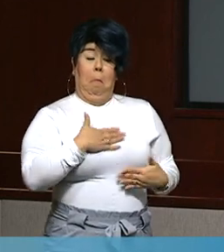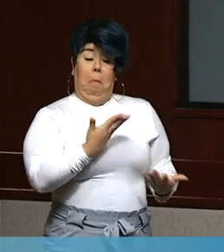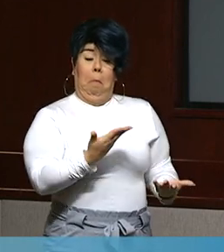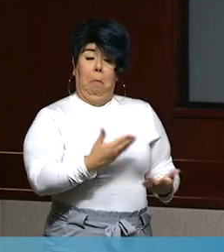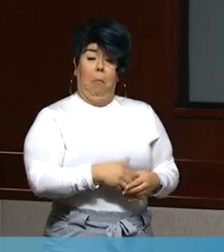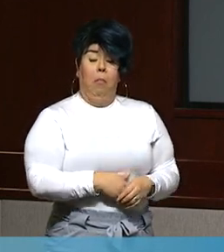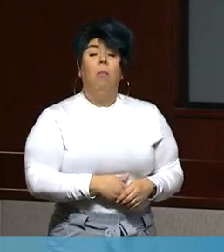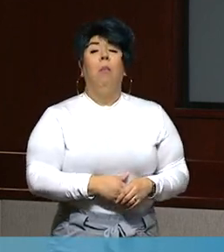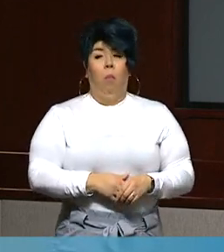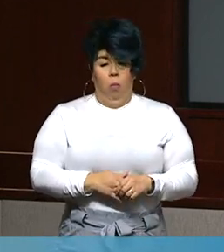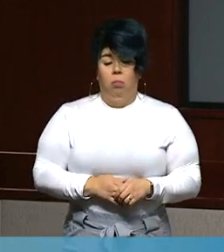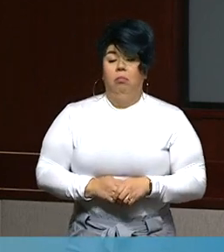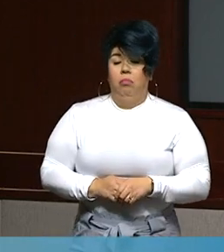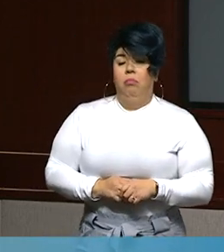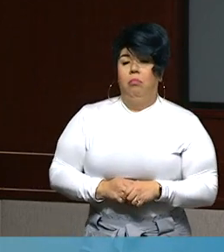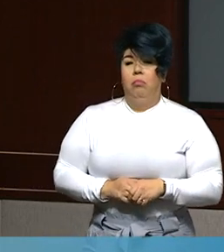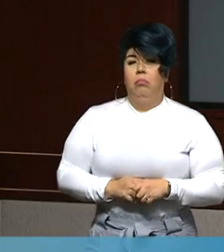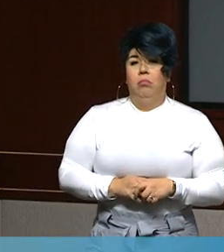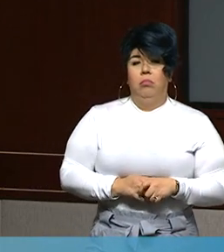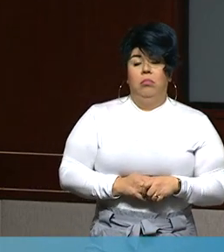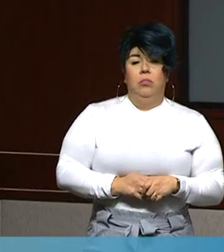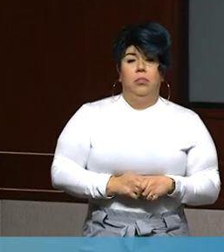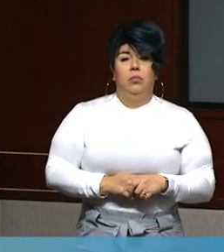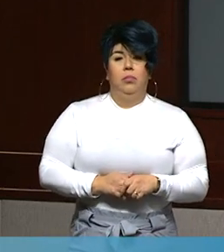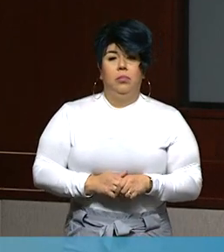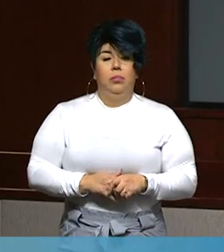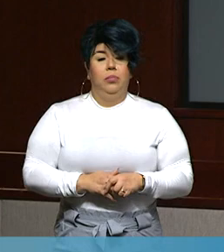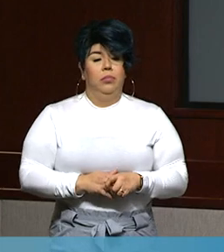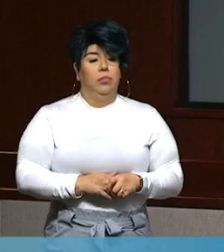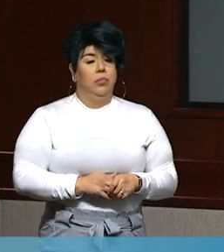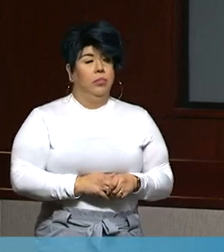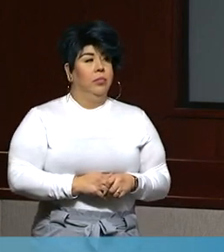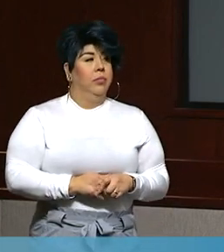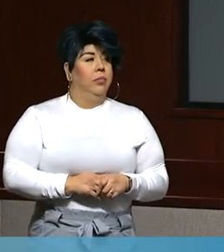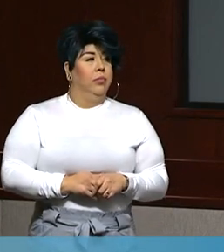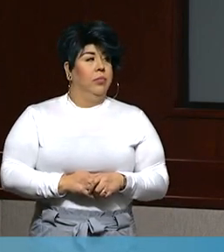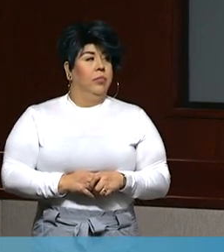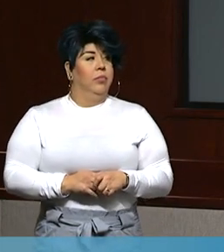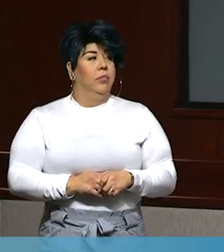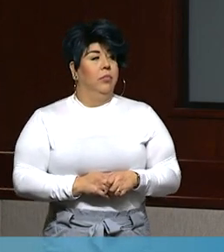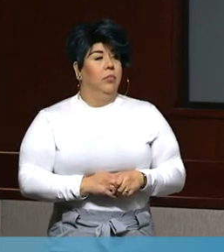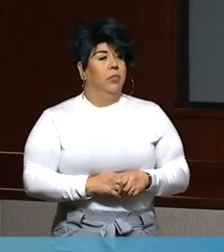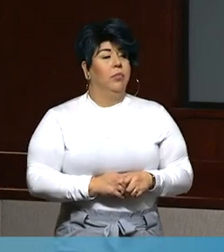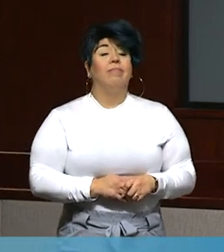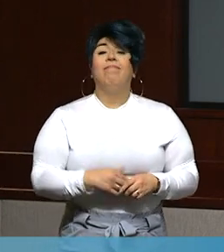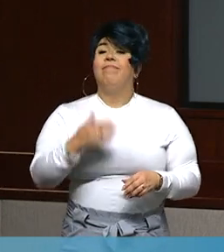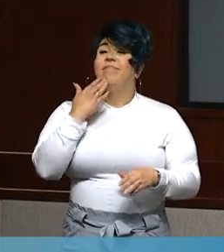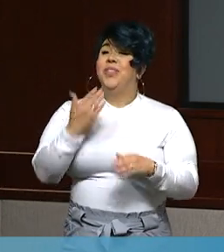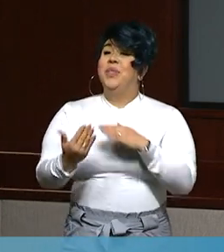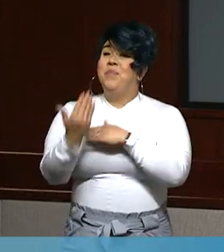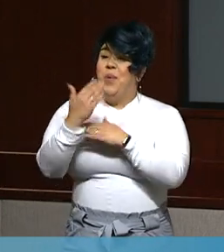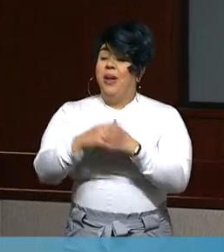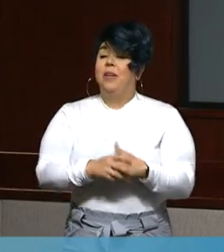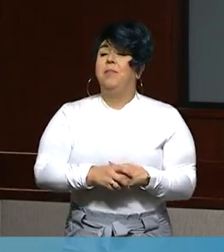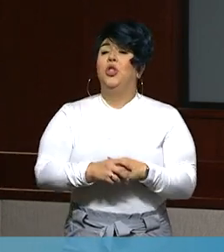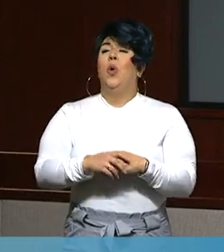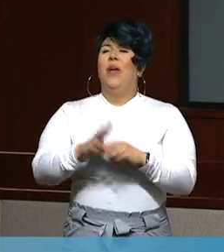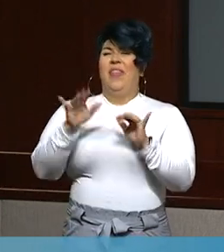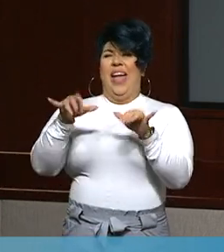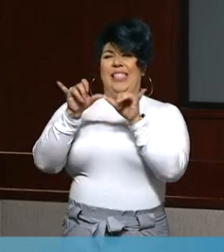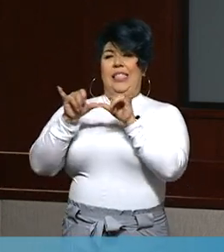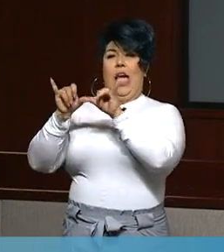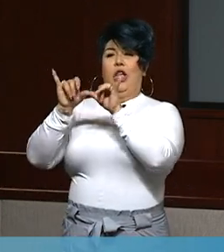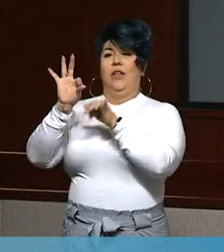Okay, thank you. Good morning. So the standardization